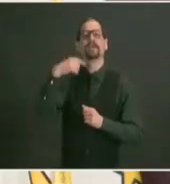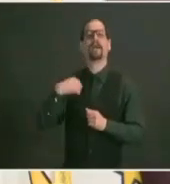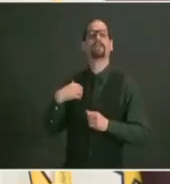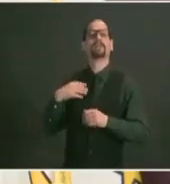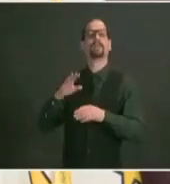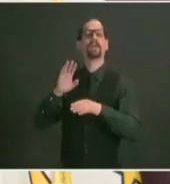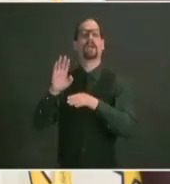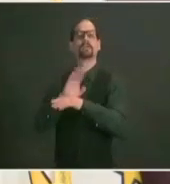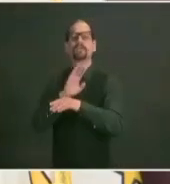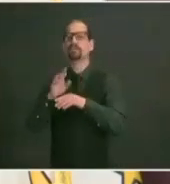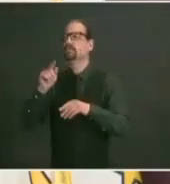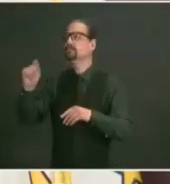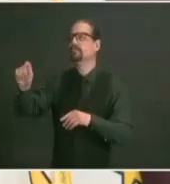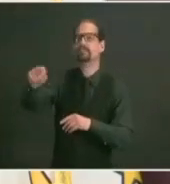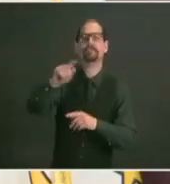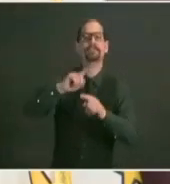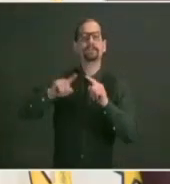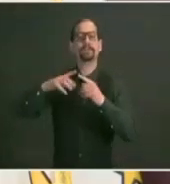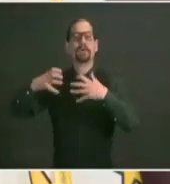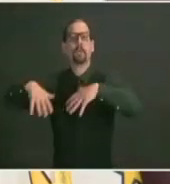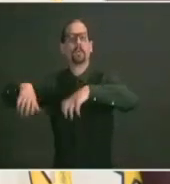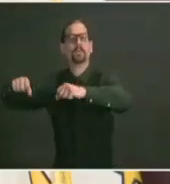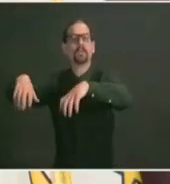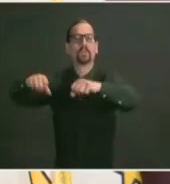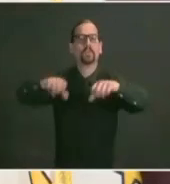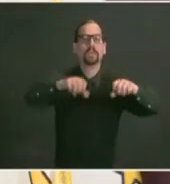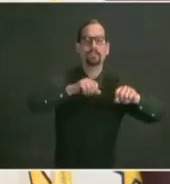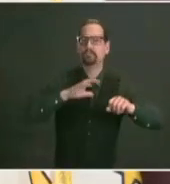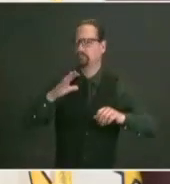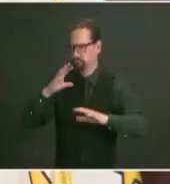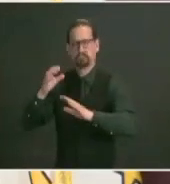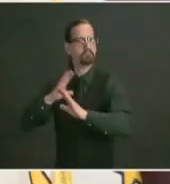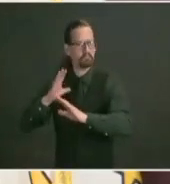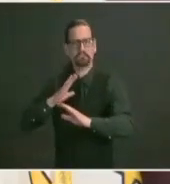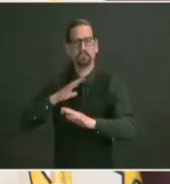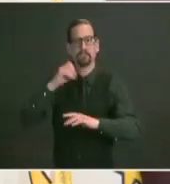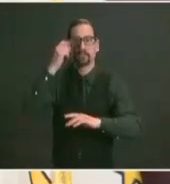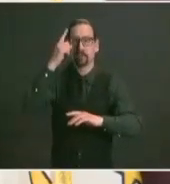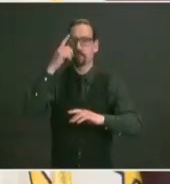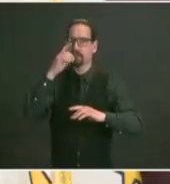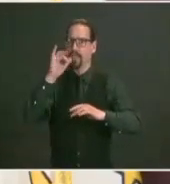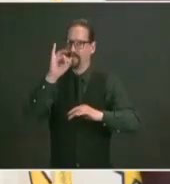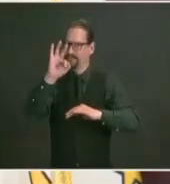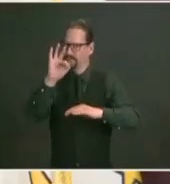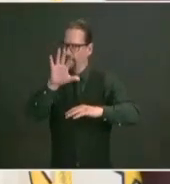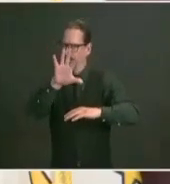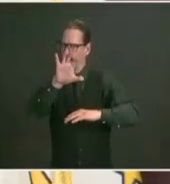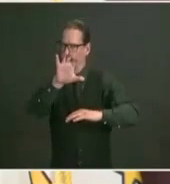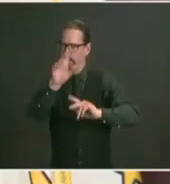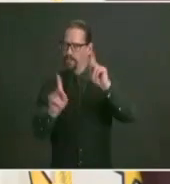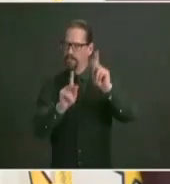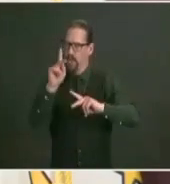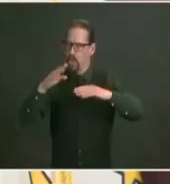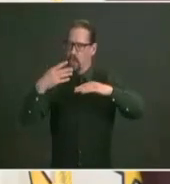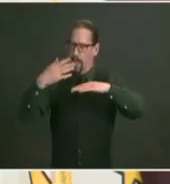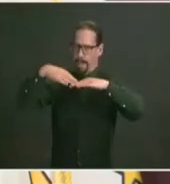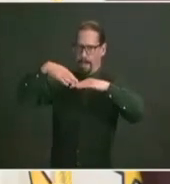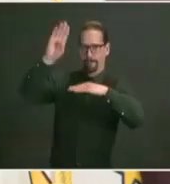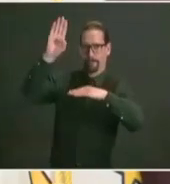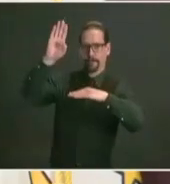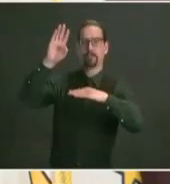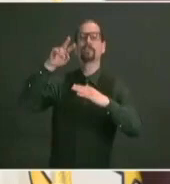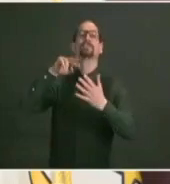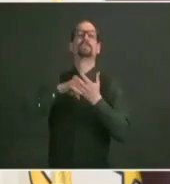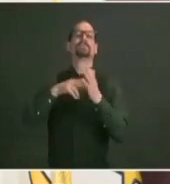with more than 500 people uh there'll be approval requests for such events uh can be can be sent to the department of